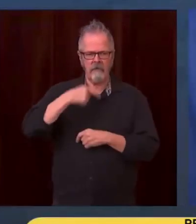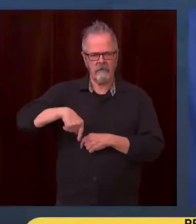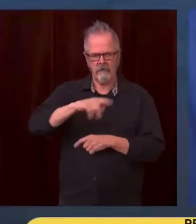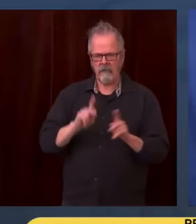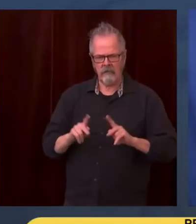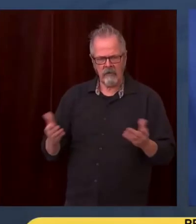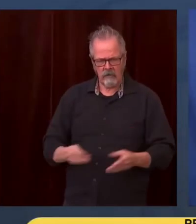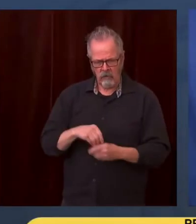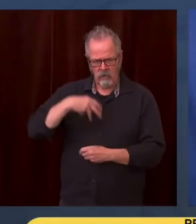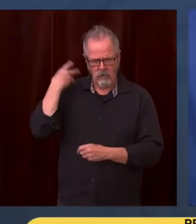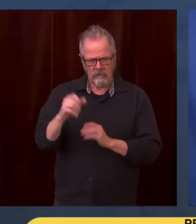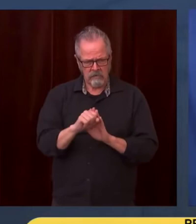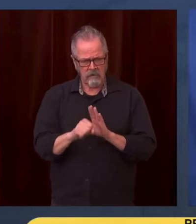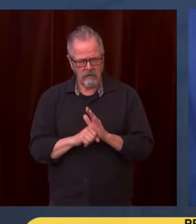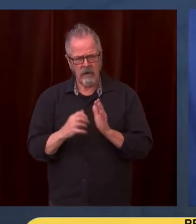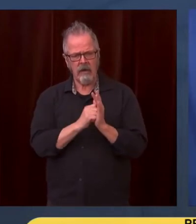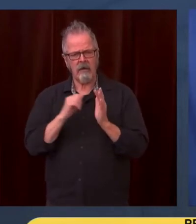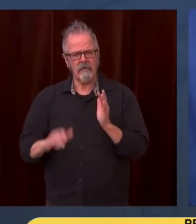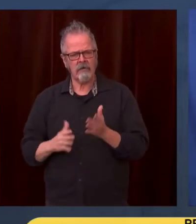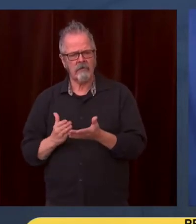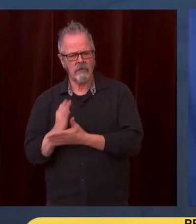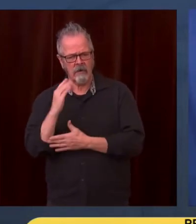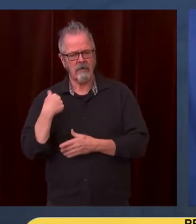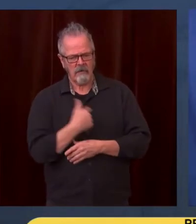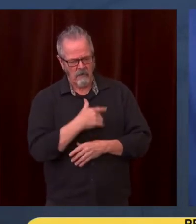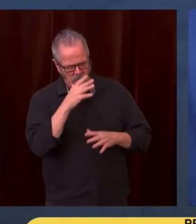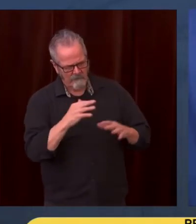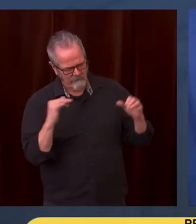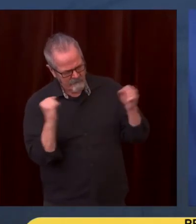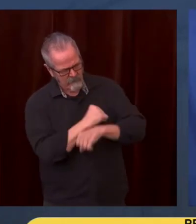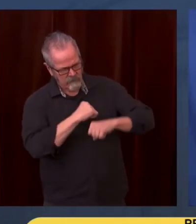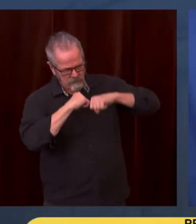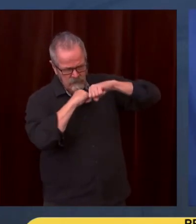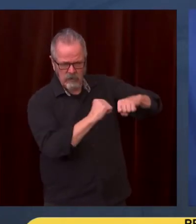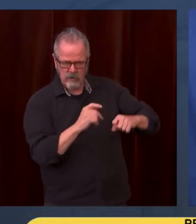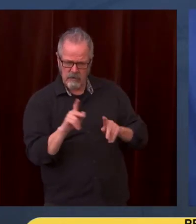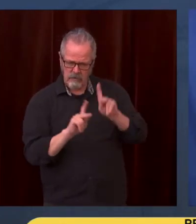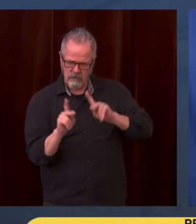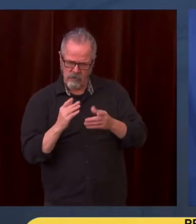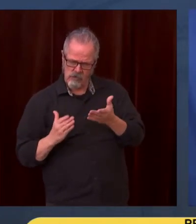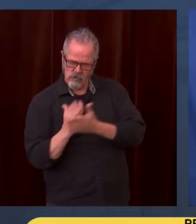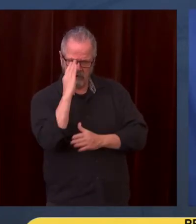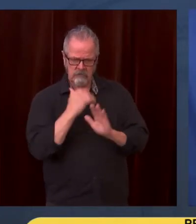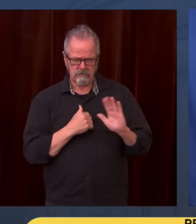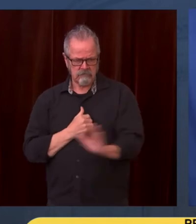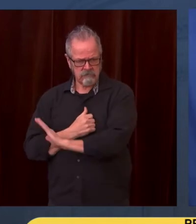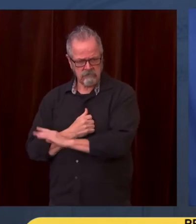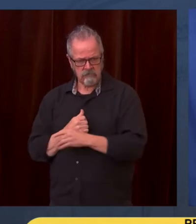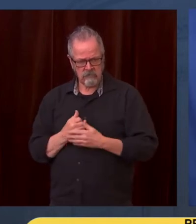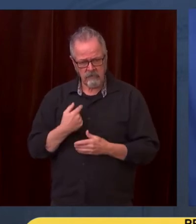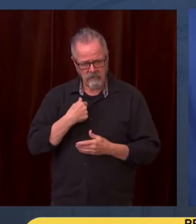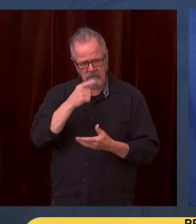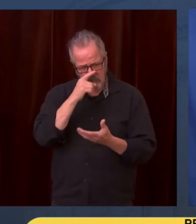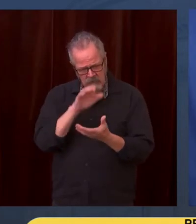I believe. Otherwise, it will be lost. No one should think Washington state is somehow safe